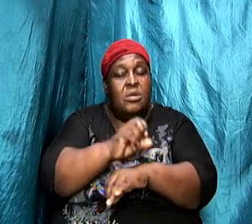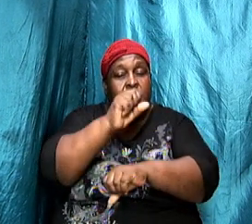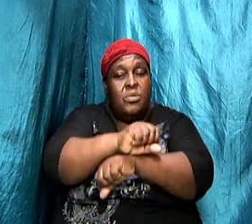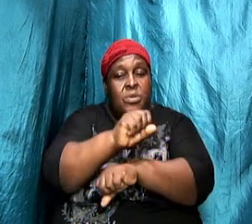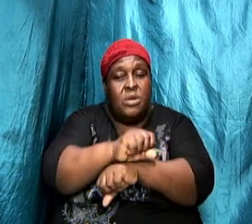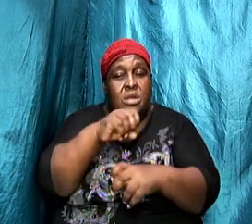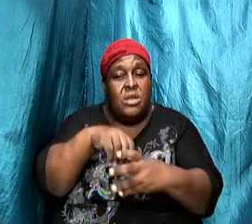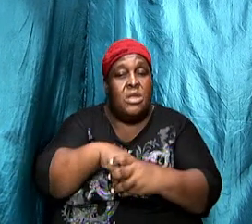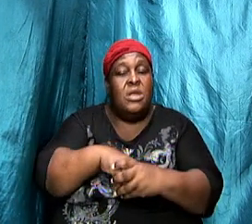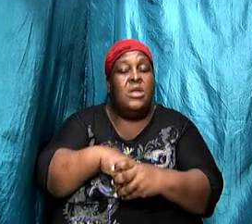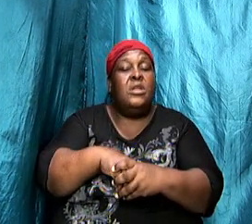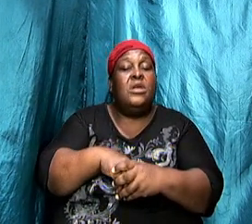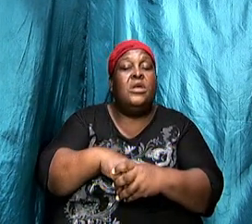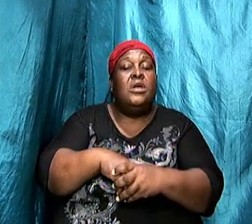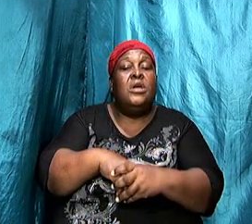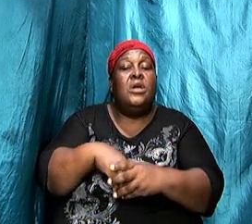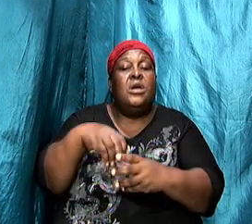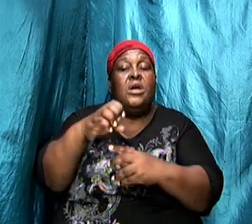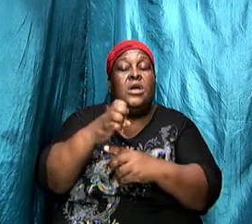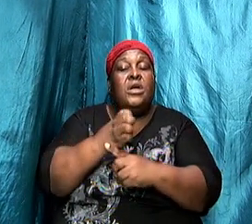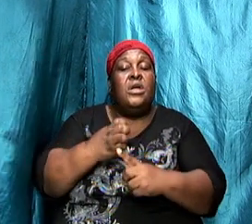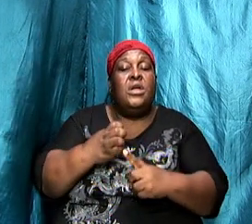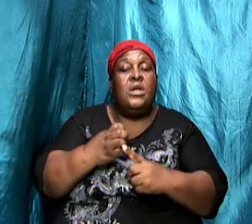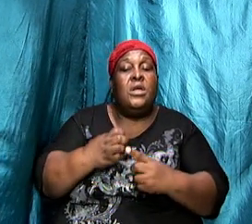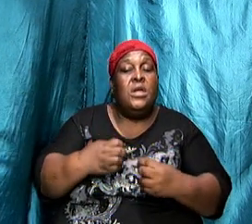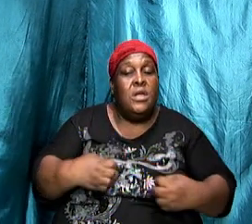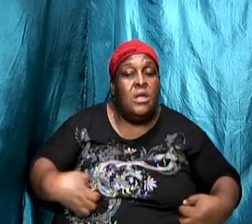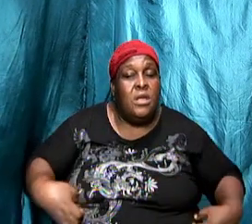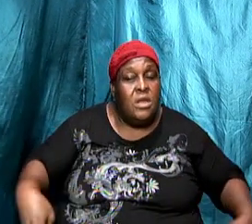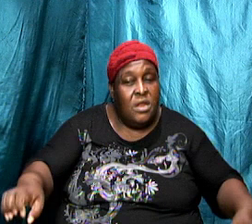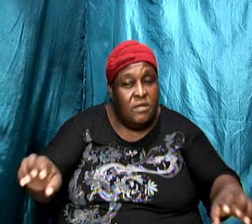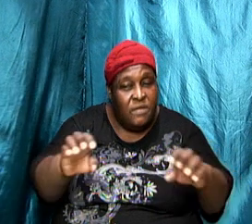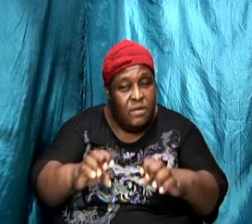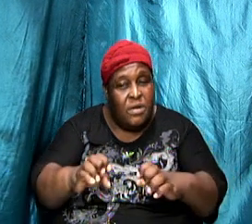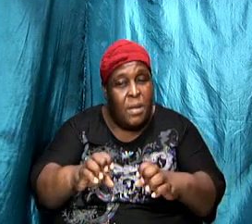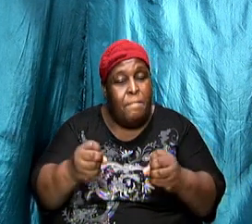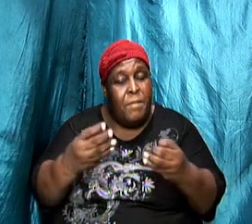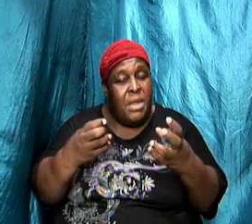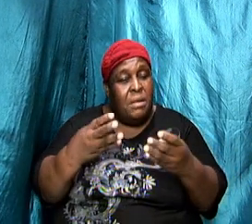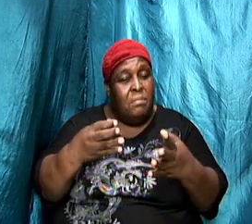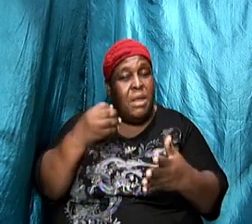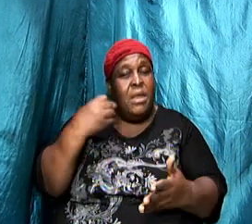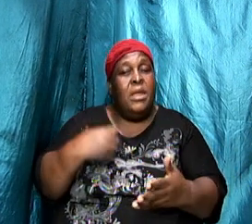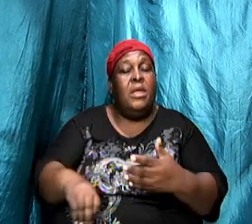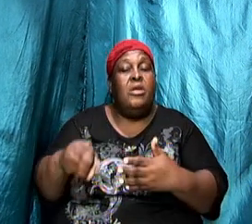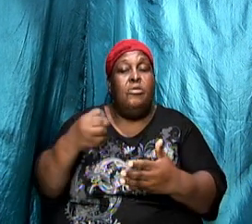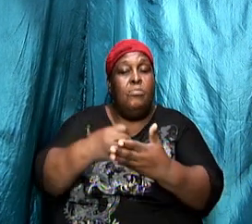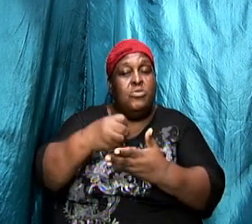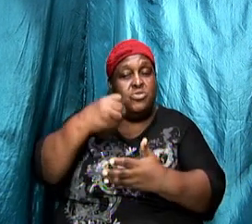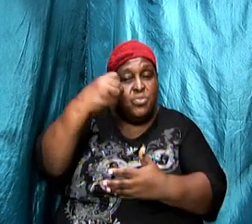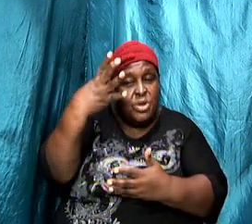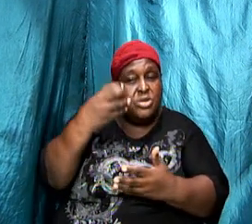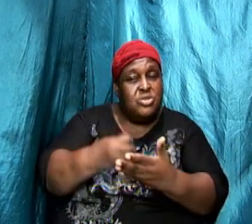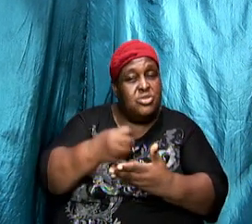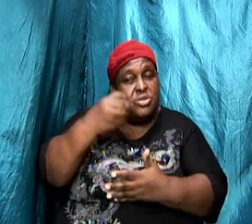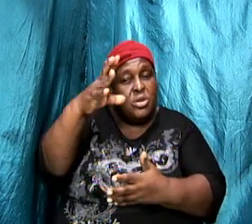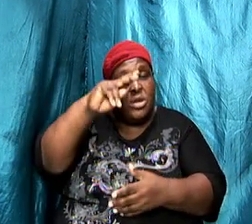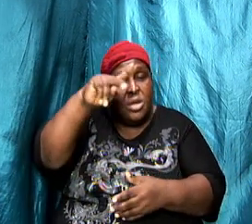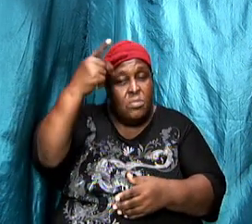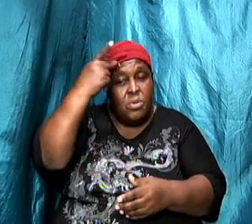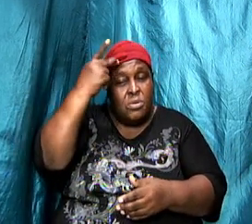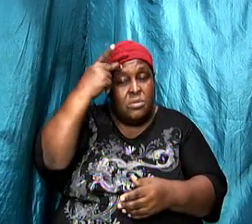environment where there was a lot of wealth where it was a political stronghold